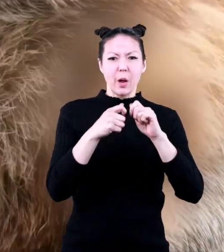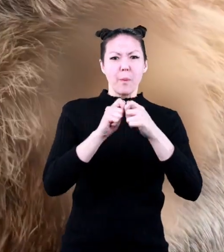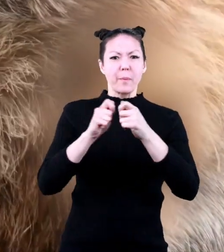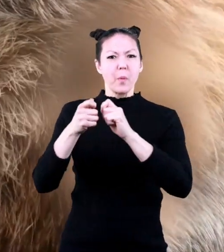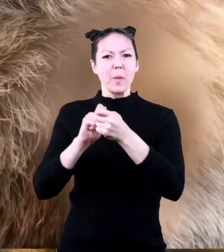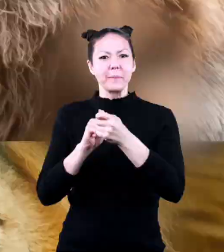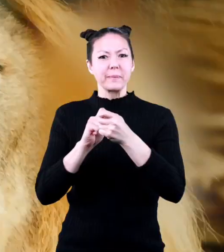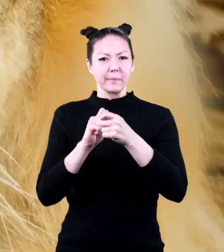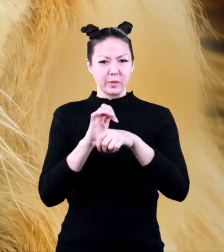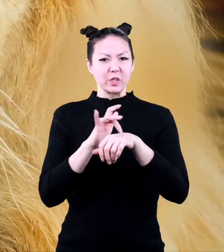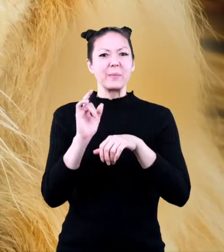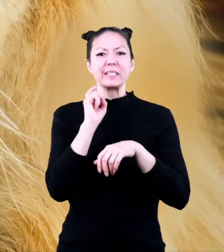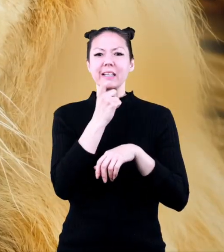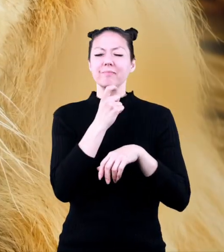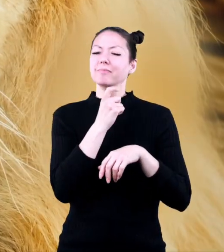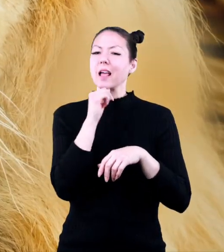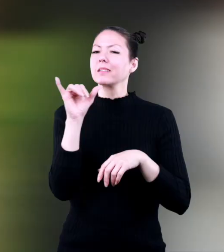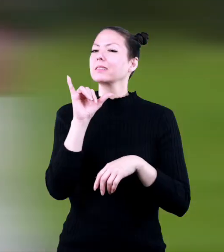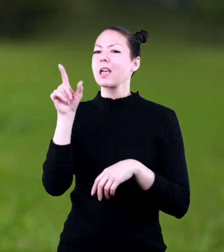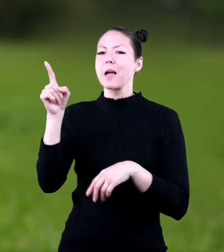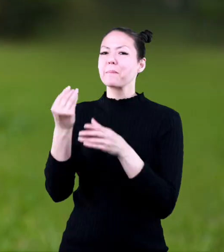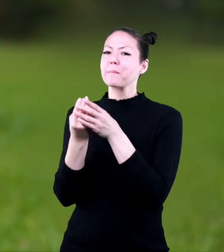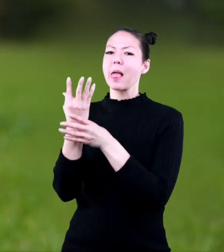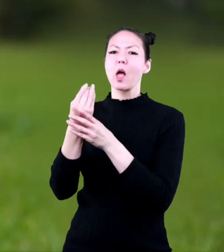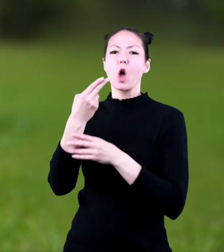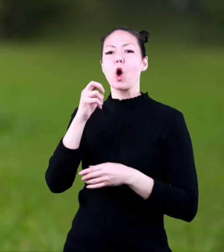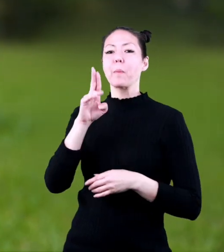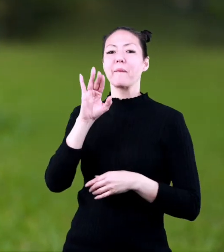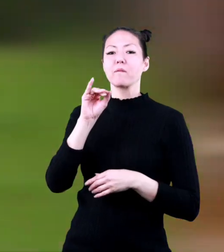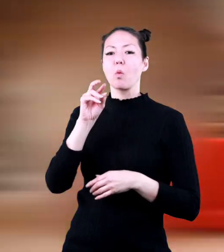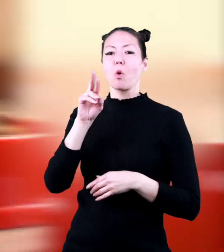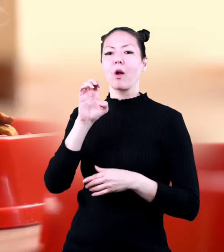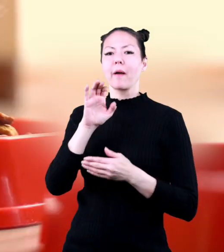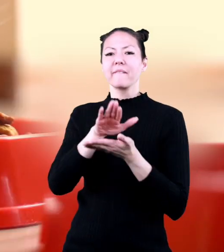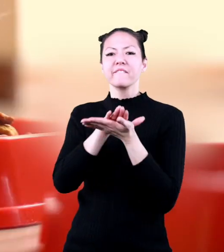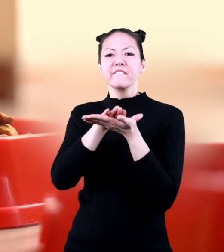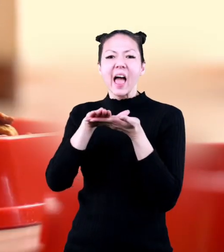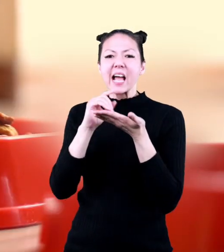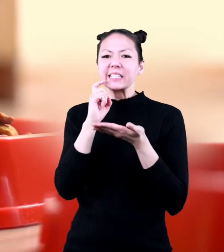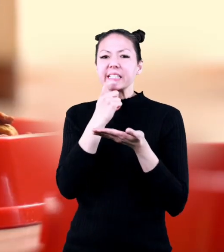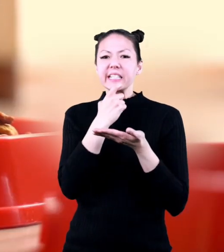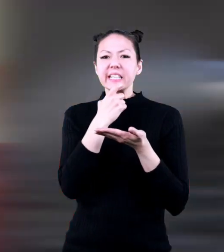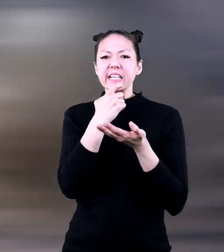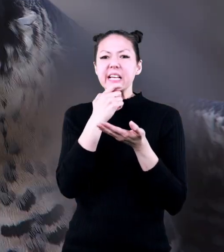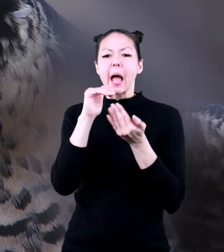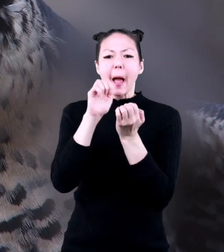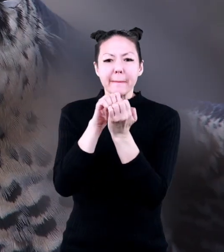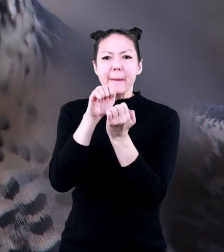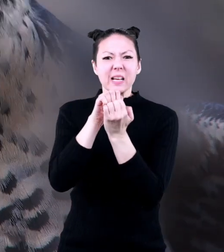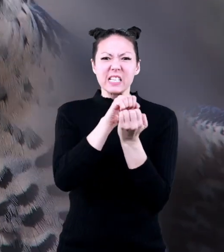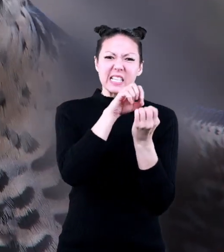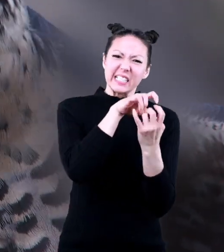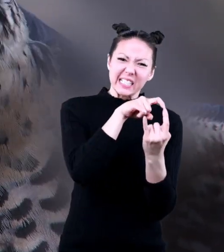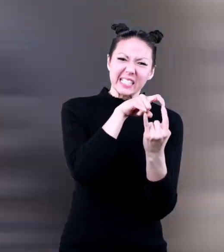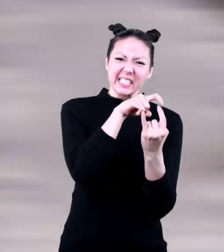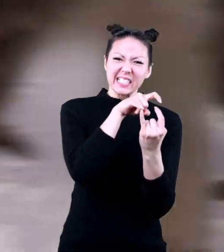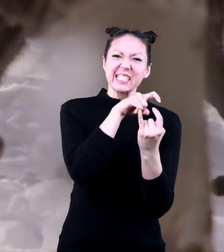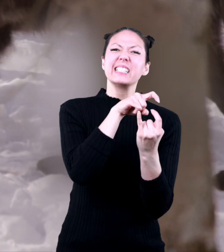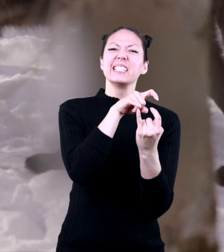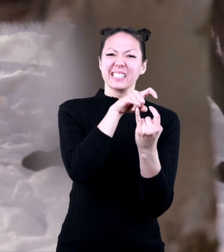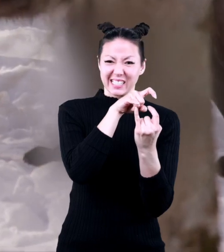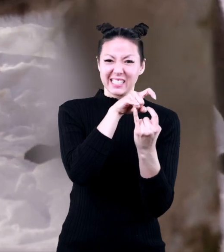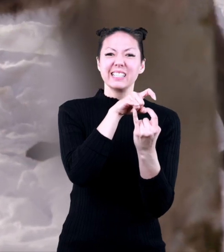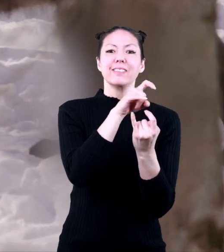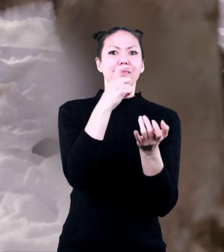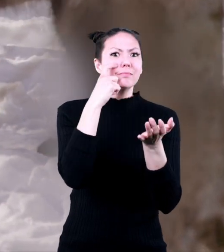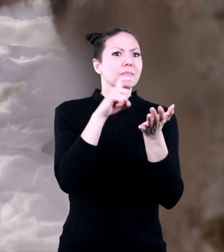them up. Unlike herbivores, carnivores' eyes are located in the front of their heads so that they can